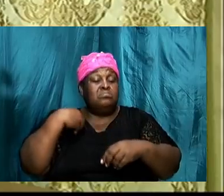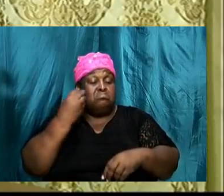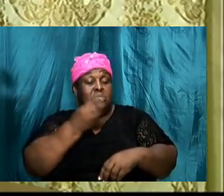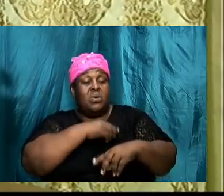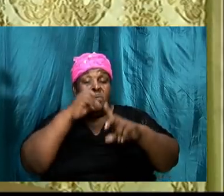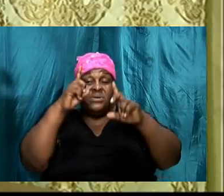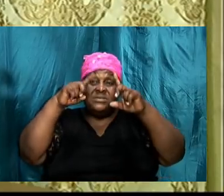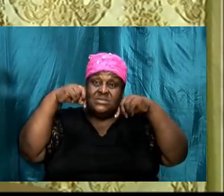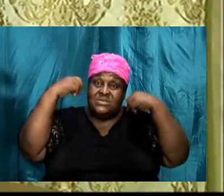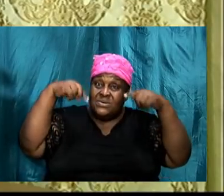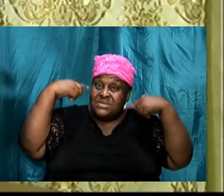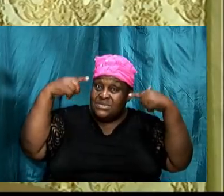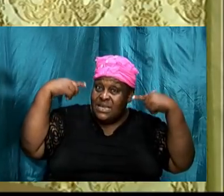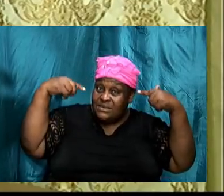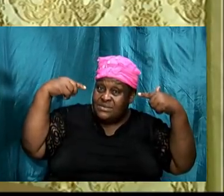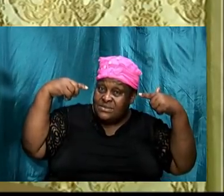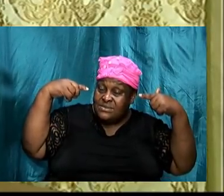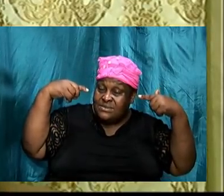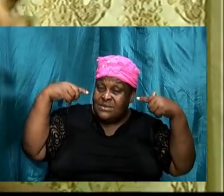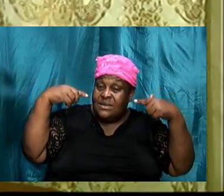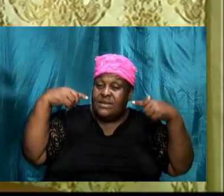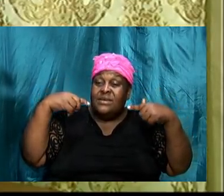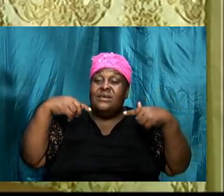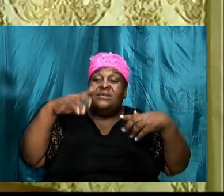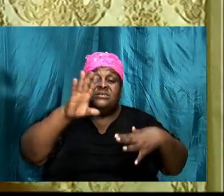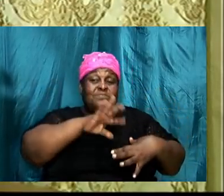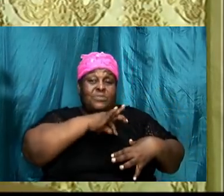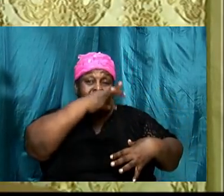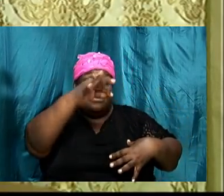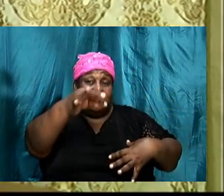is committed to our success spiritually